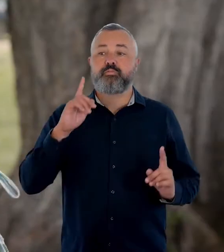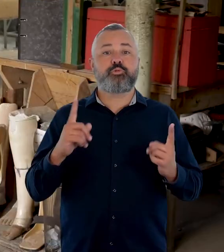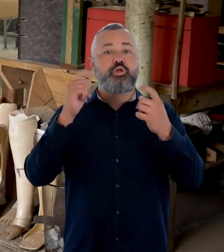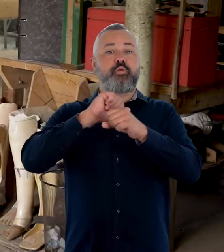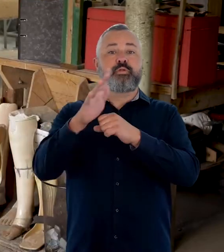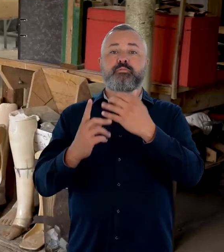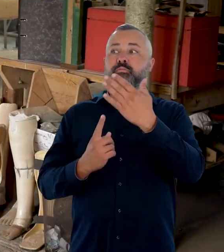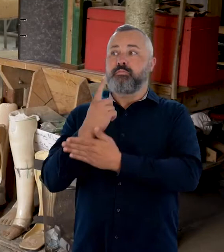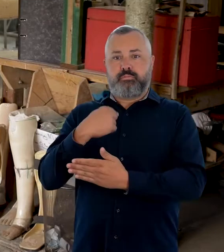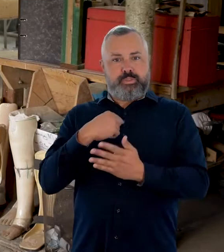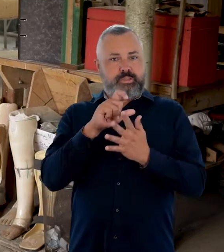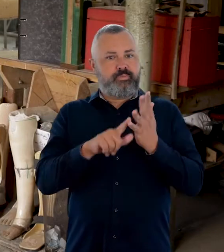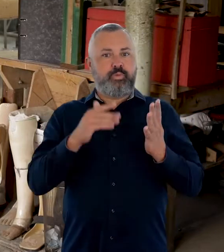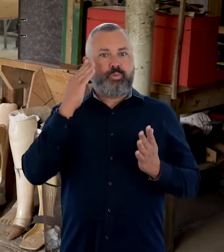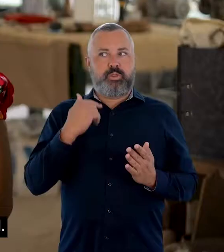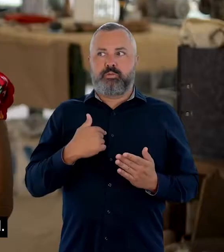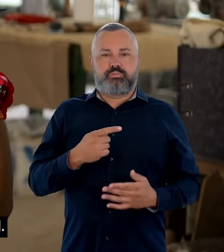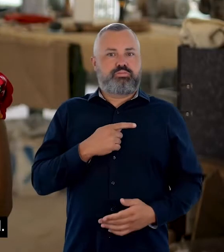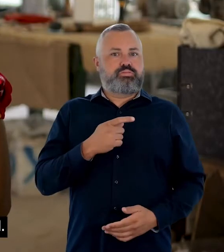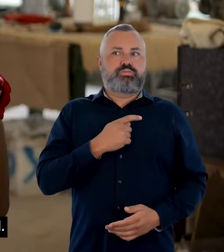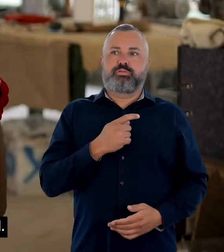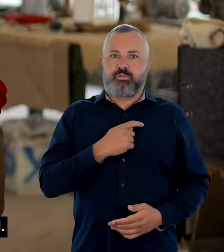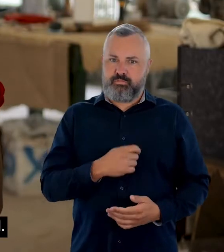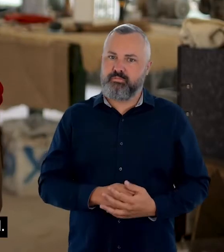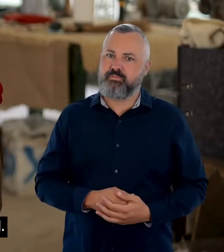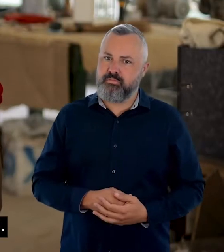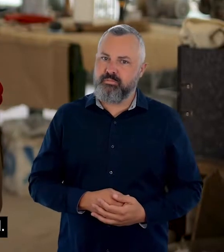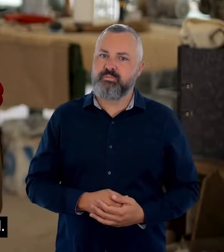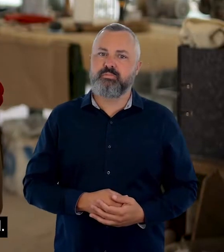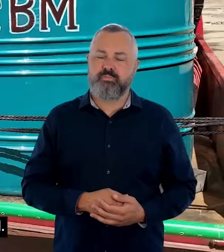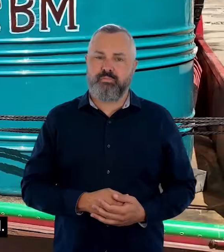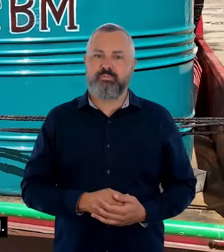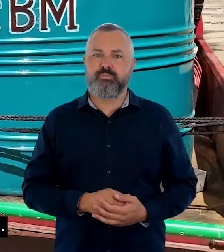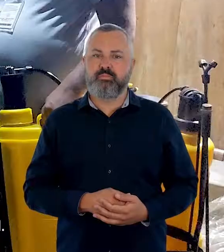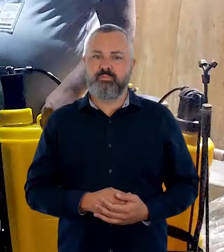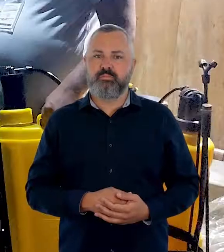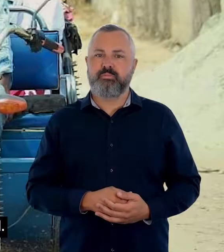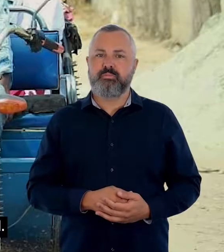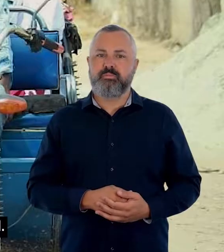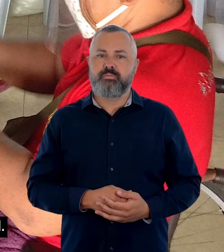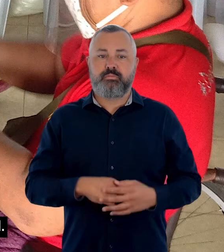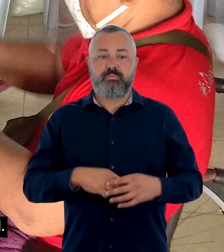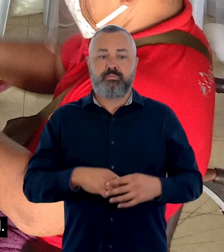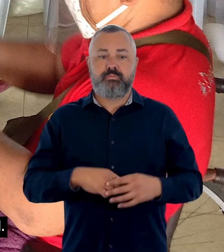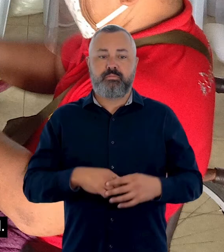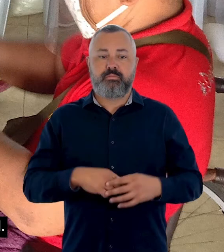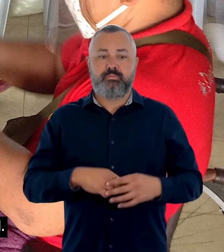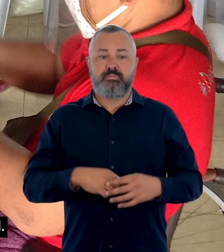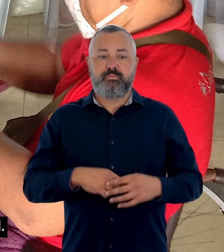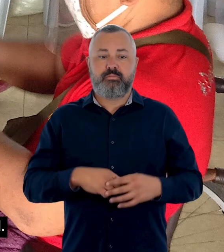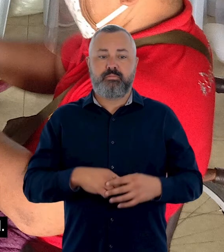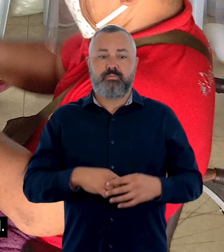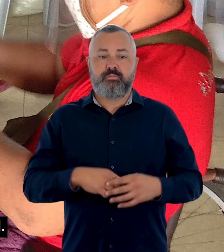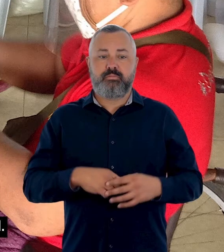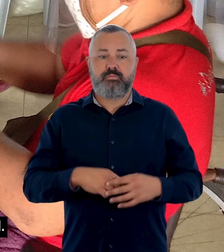When I first heard about the pandemic, particularly as a woman with disability, I was afraid. In a montage of